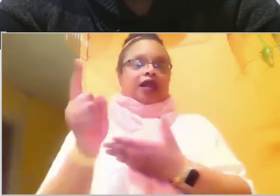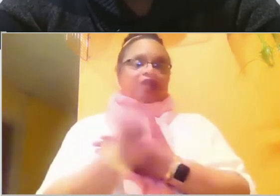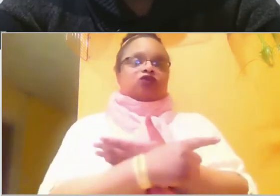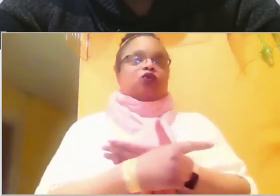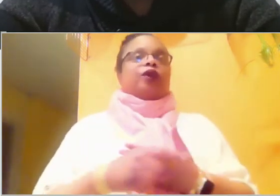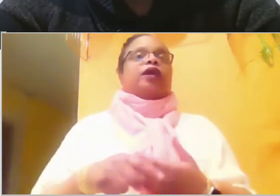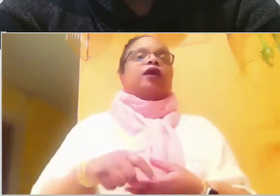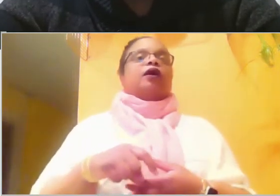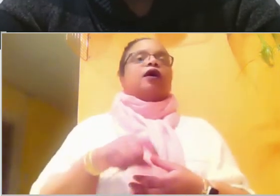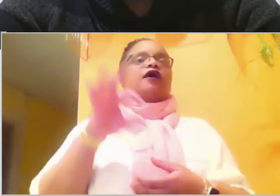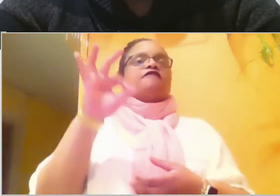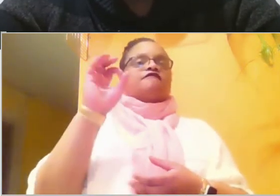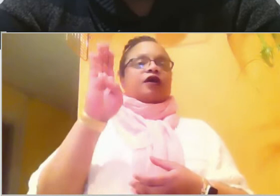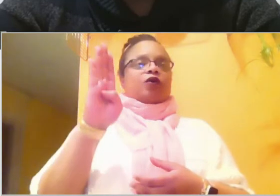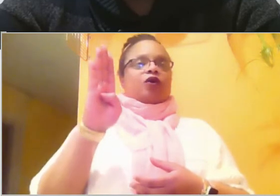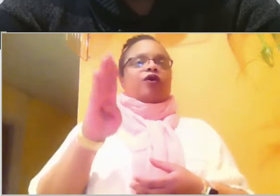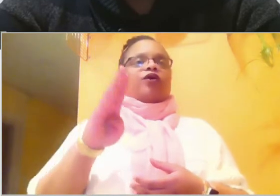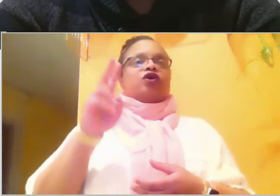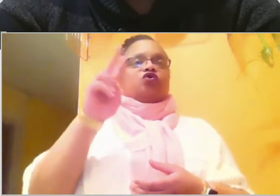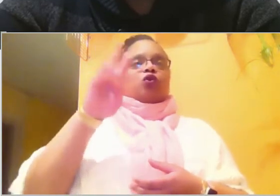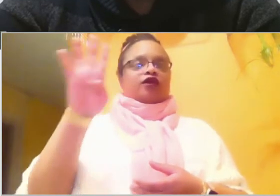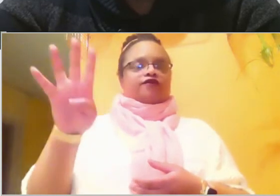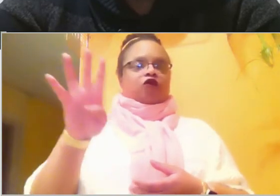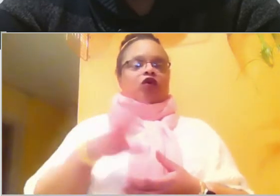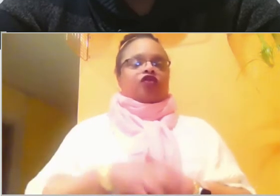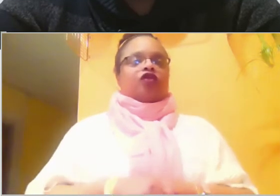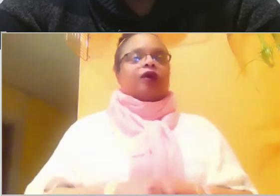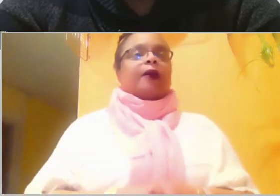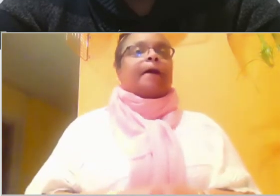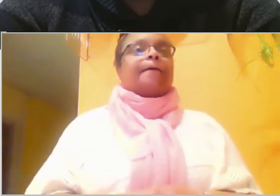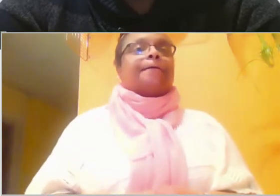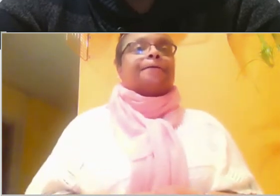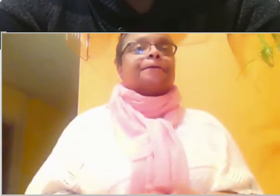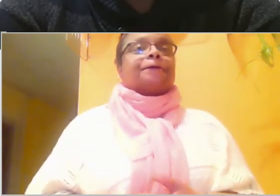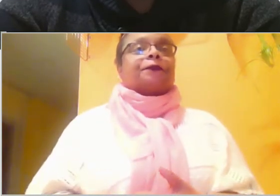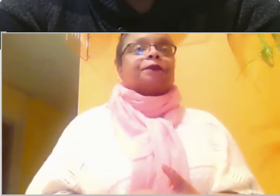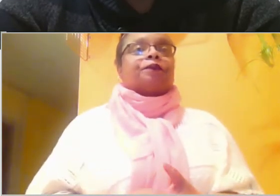24th, same time and place, so make a note of that.